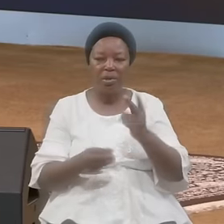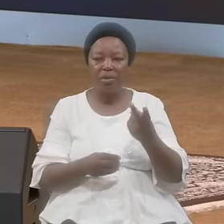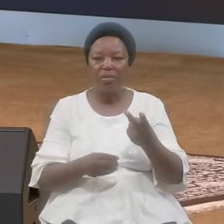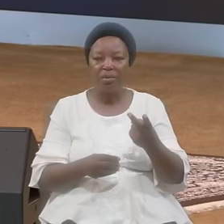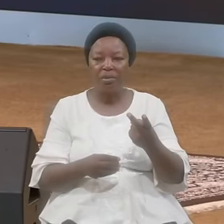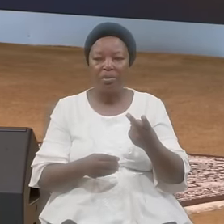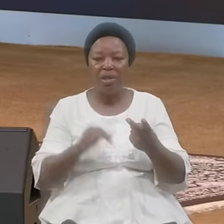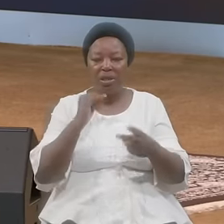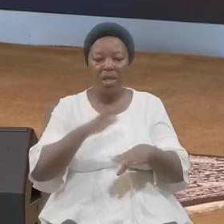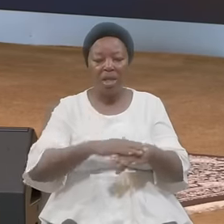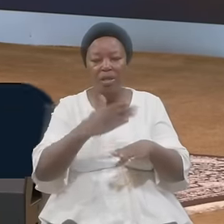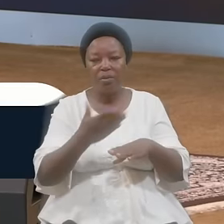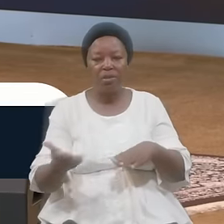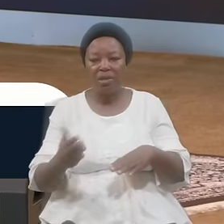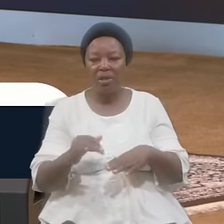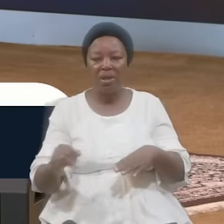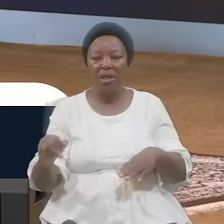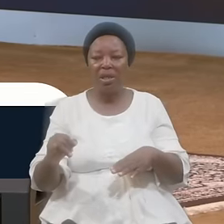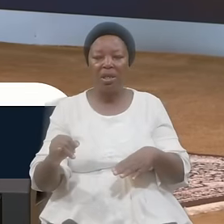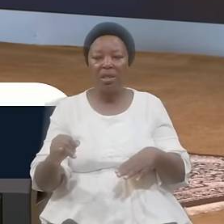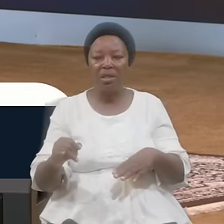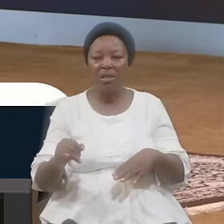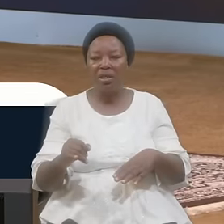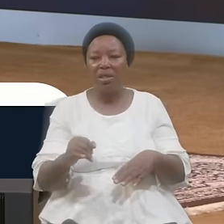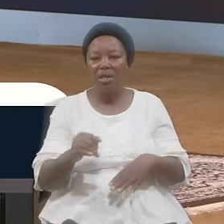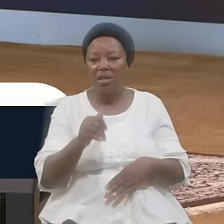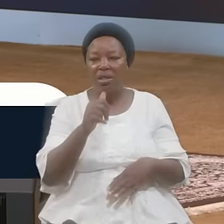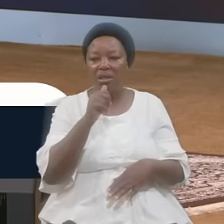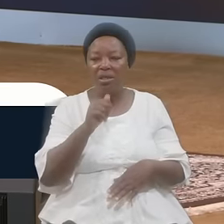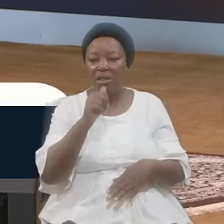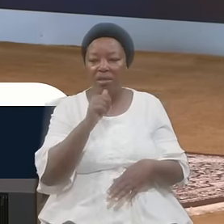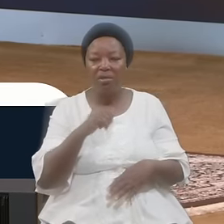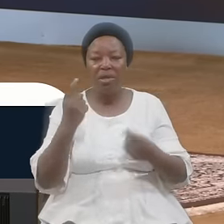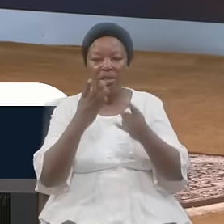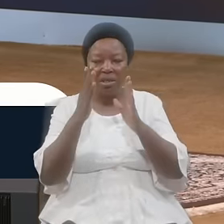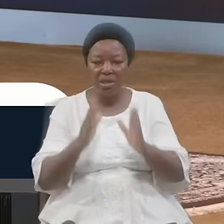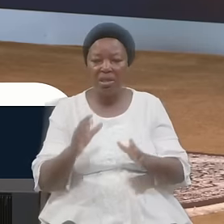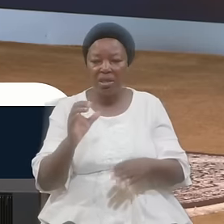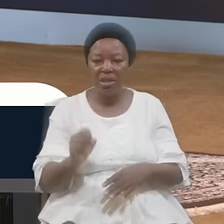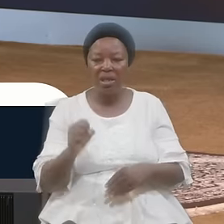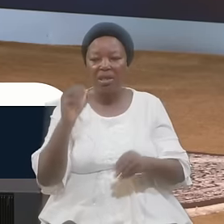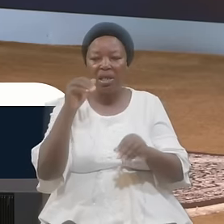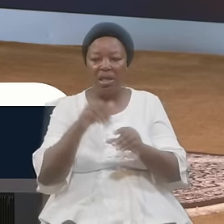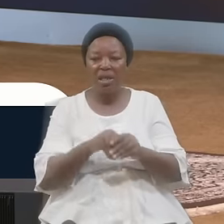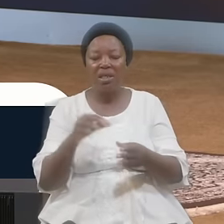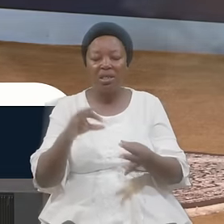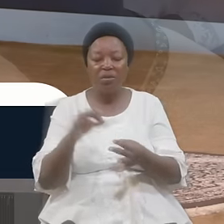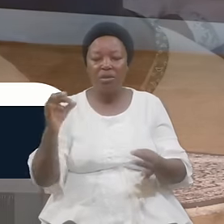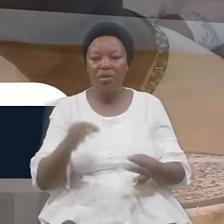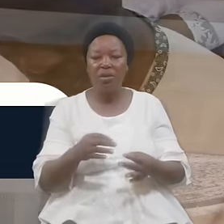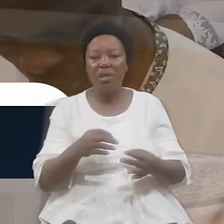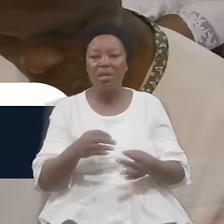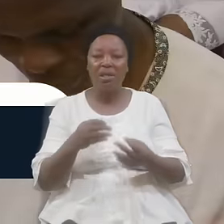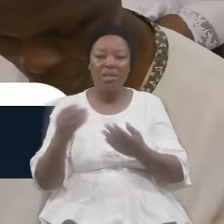Two Exposing Concealed Sinners In Spiritual